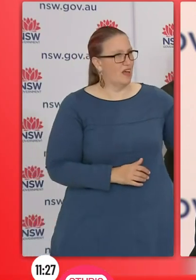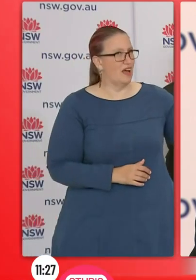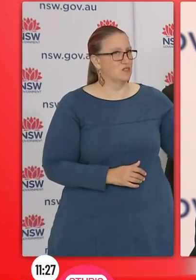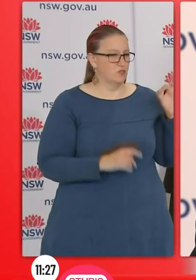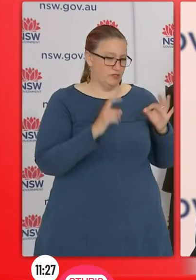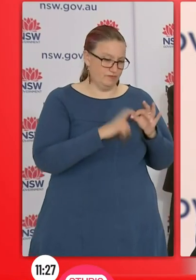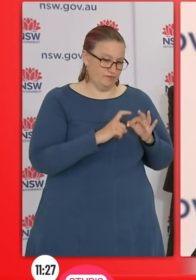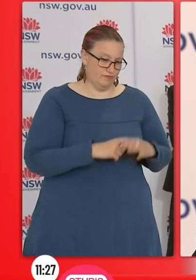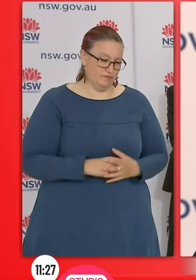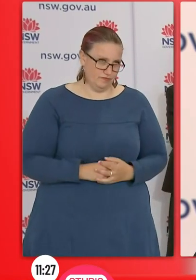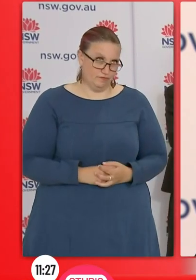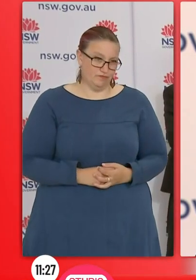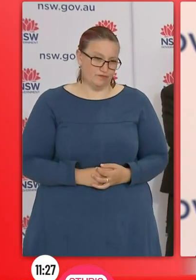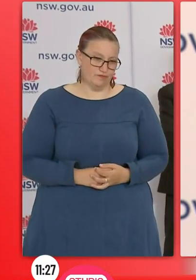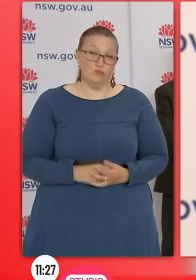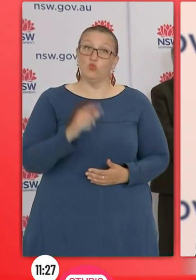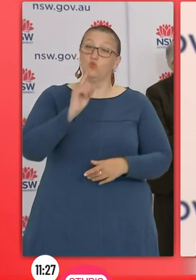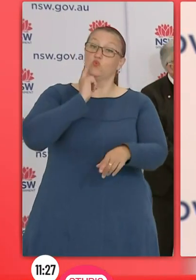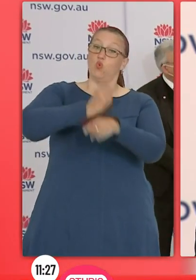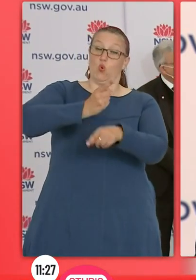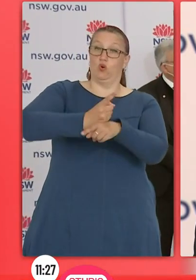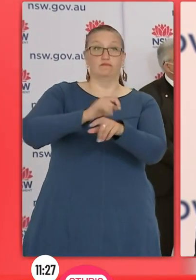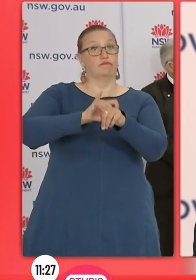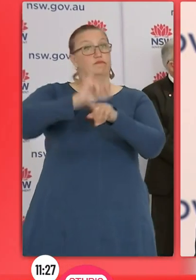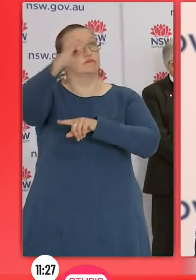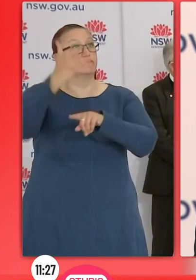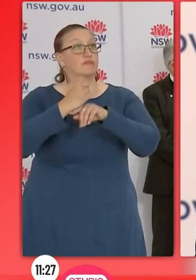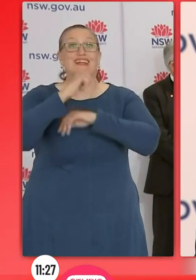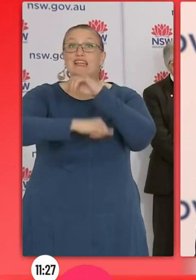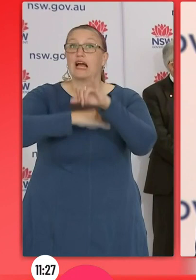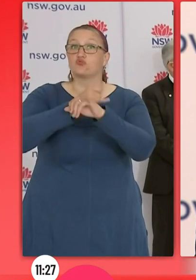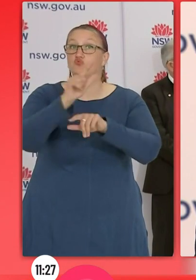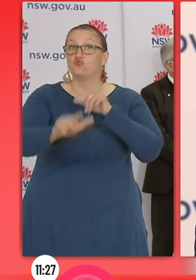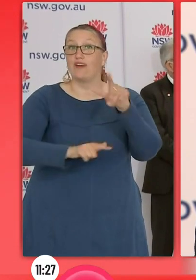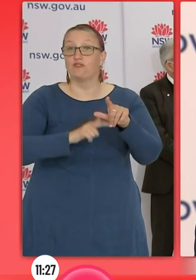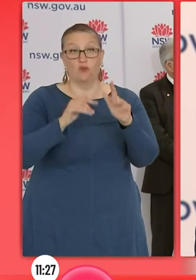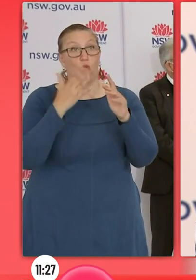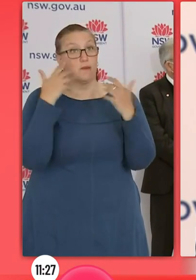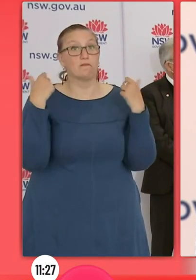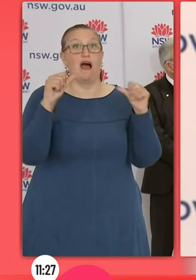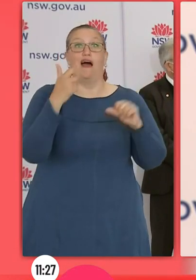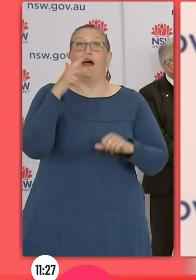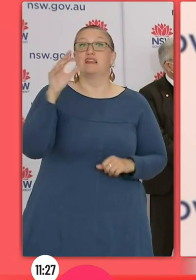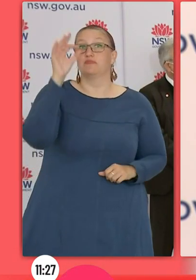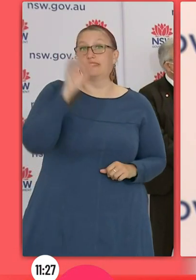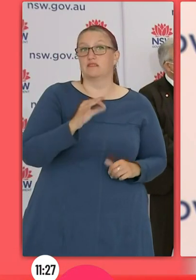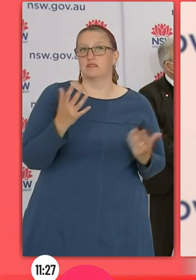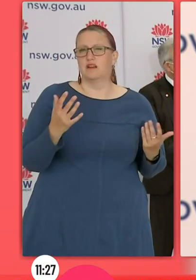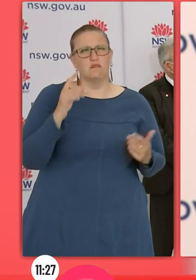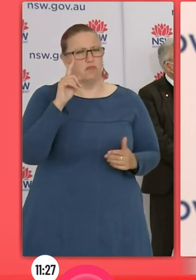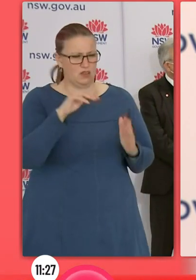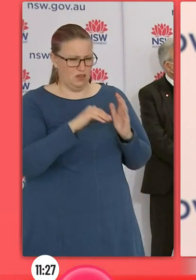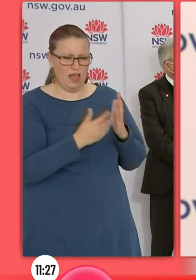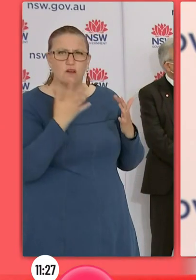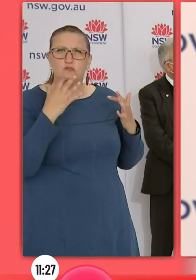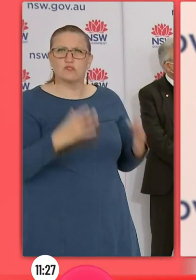the prospect of international travel when we do reach 80 cent. So why now have you decided to halve the